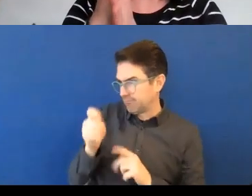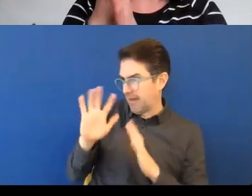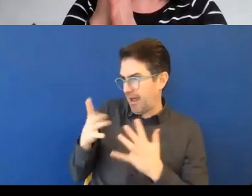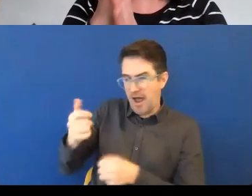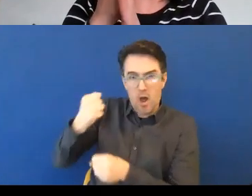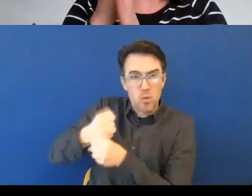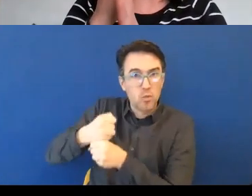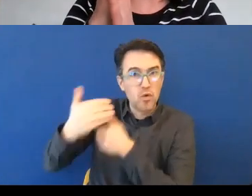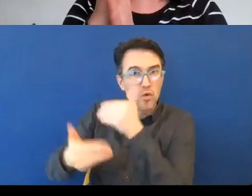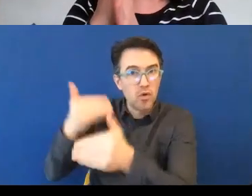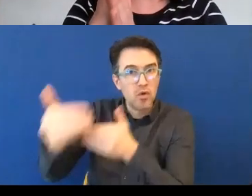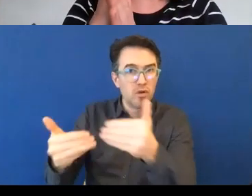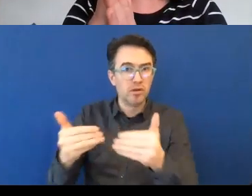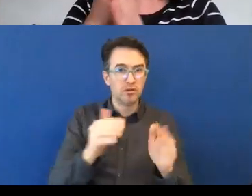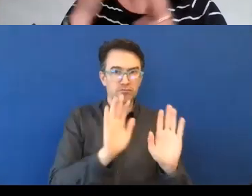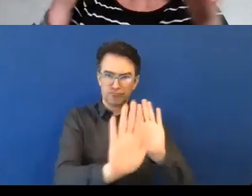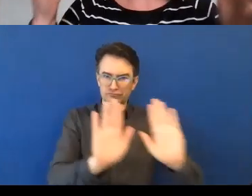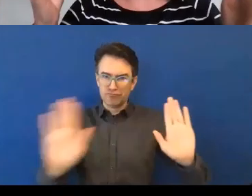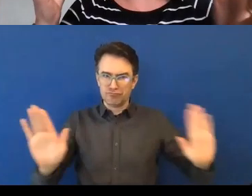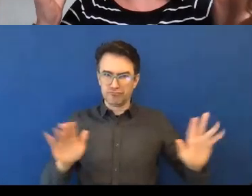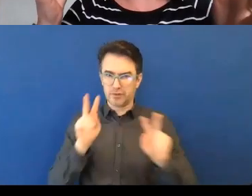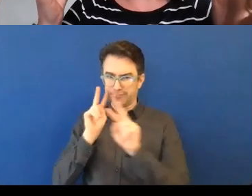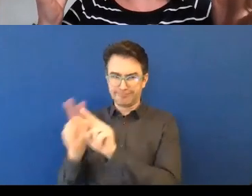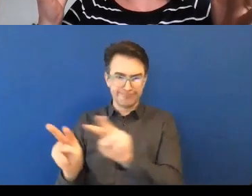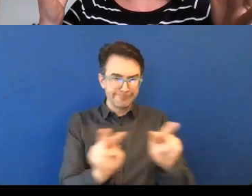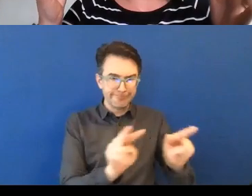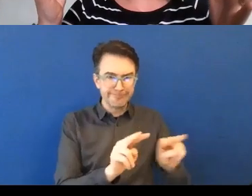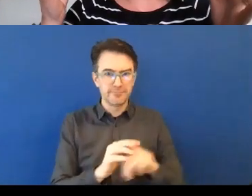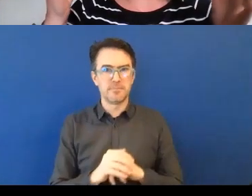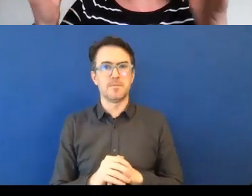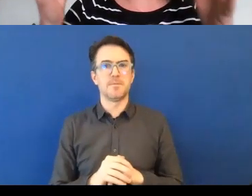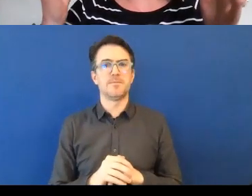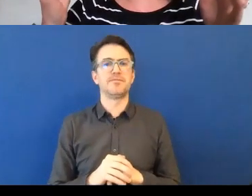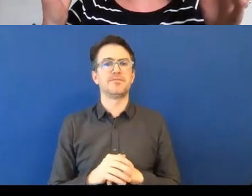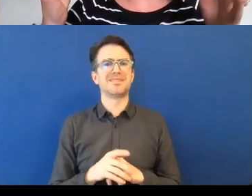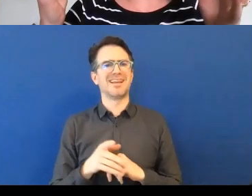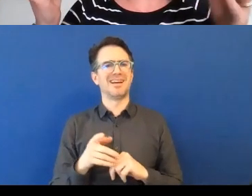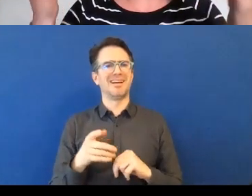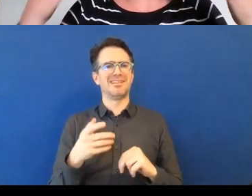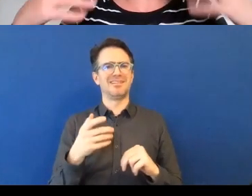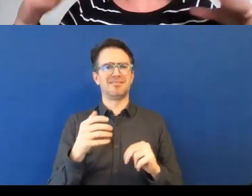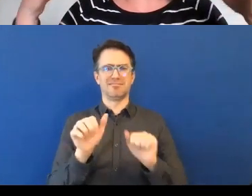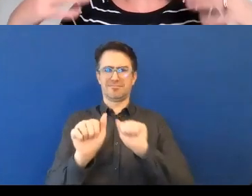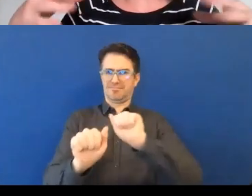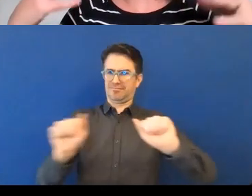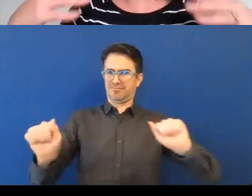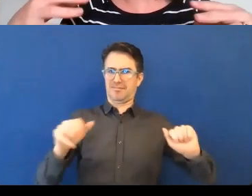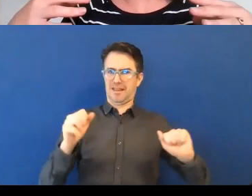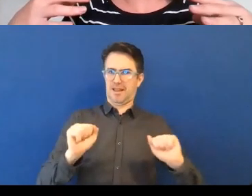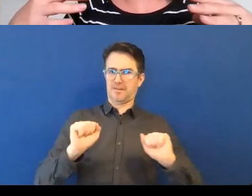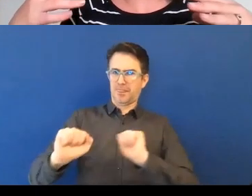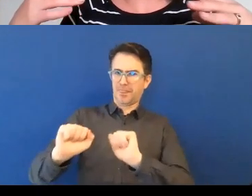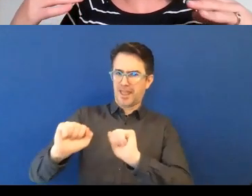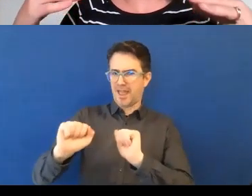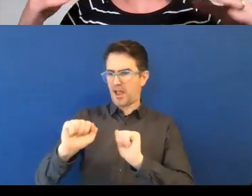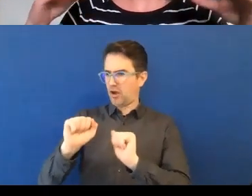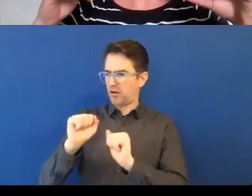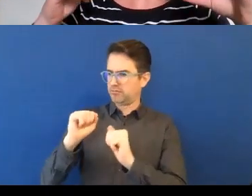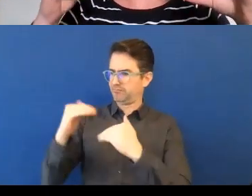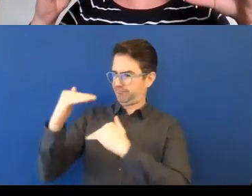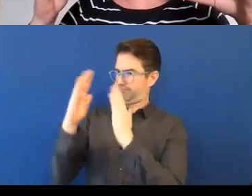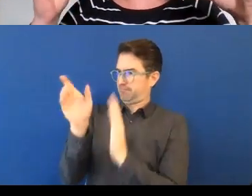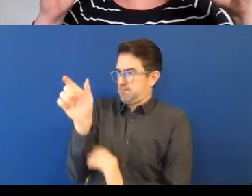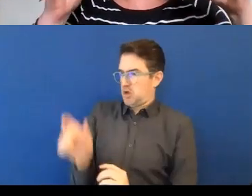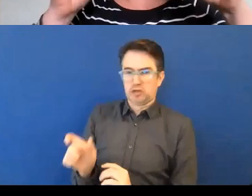business and what your business or organizational goals are versus the needs of, of, of variety of individuals and work out how you could operationalize those things.